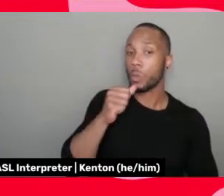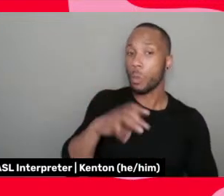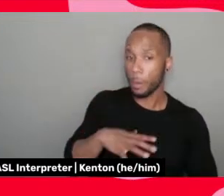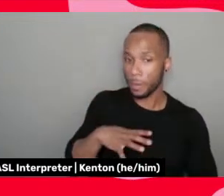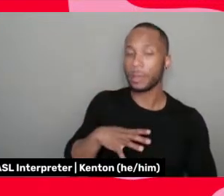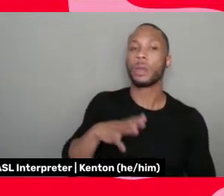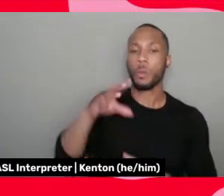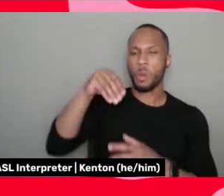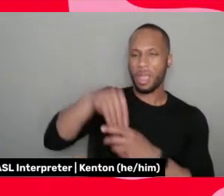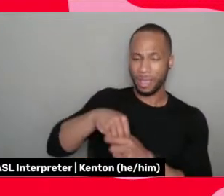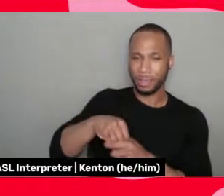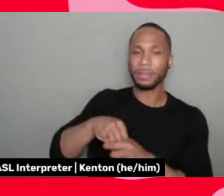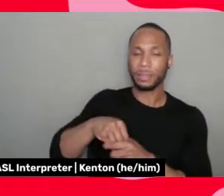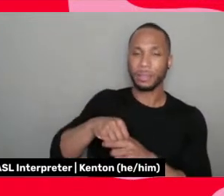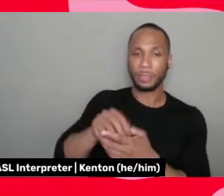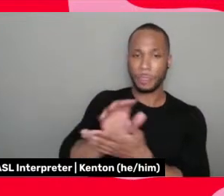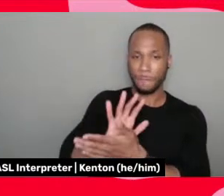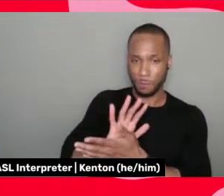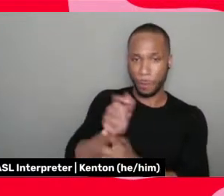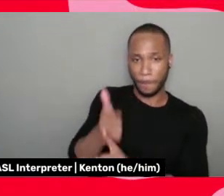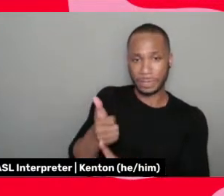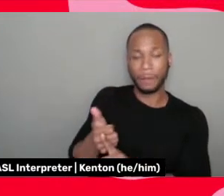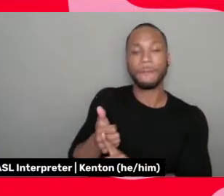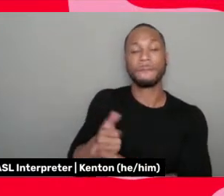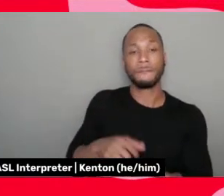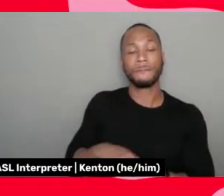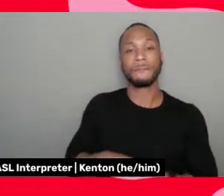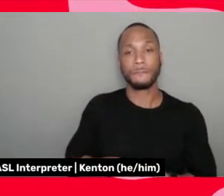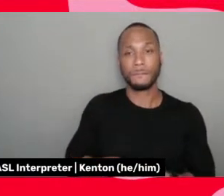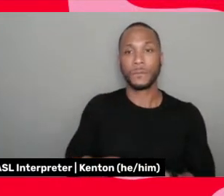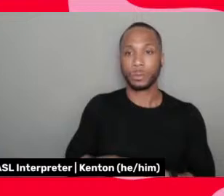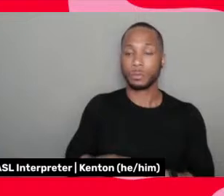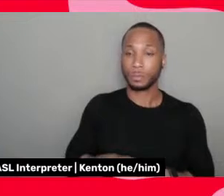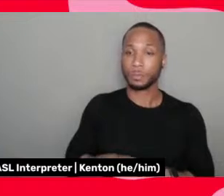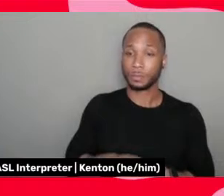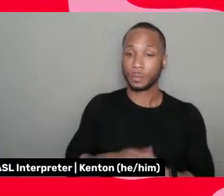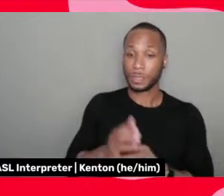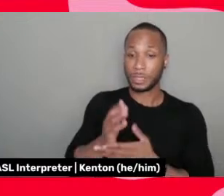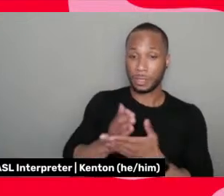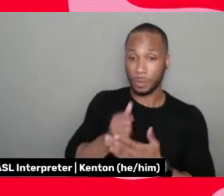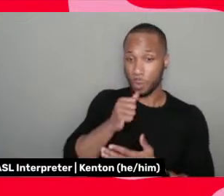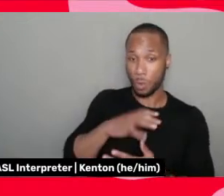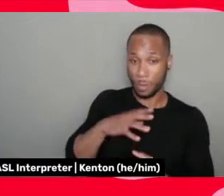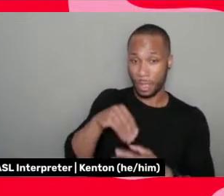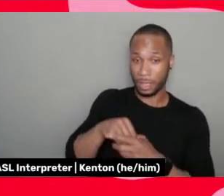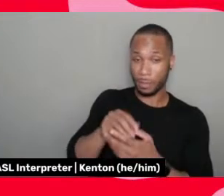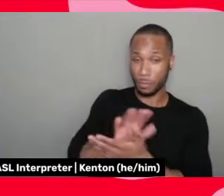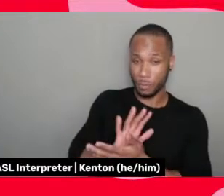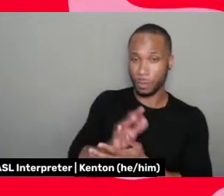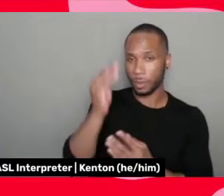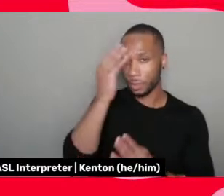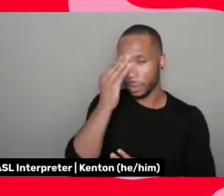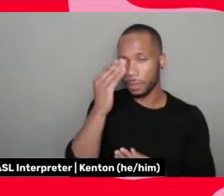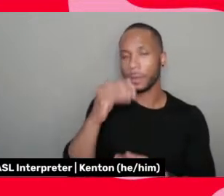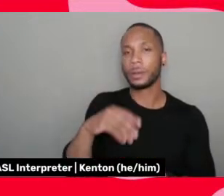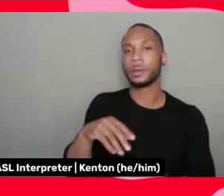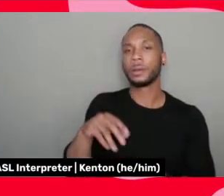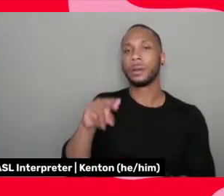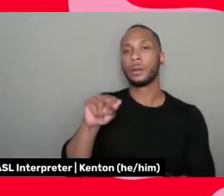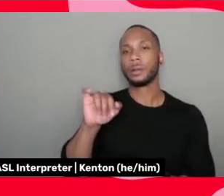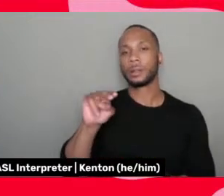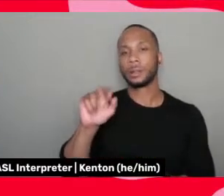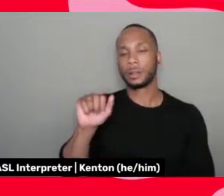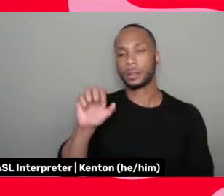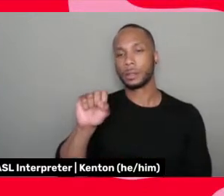in the document, in the film, who, who some of, some of them, like, we think of Nina, Nina Simone